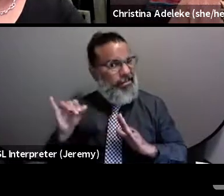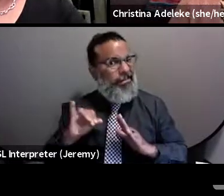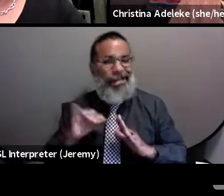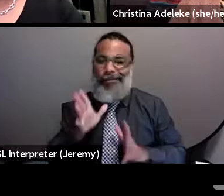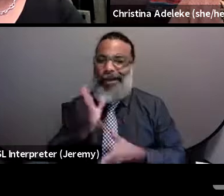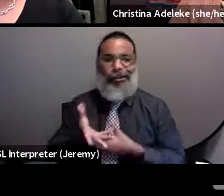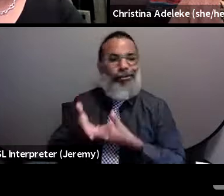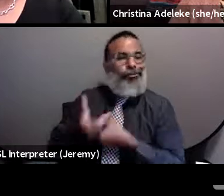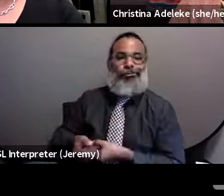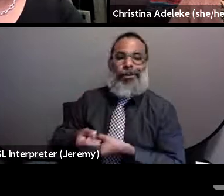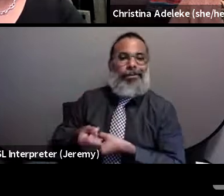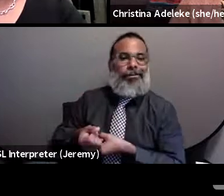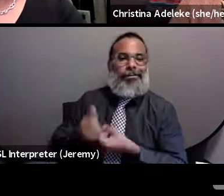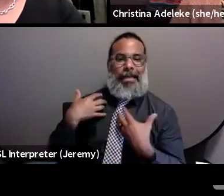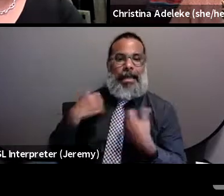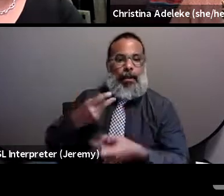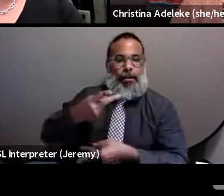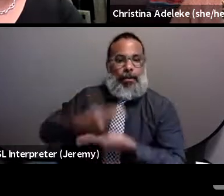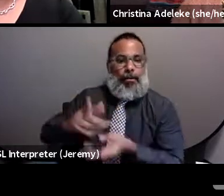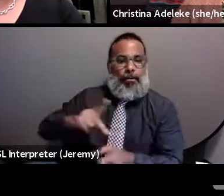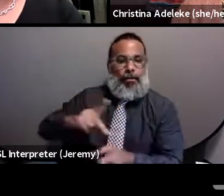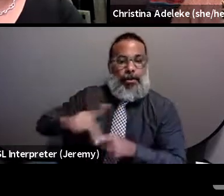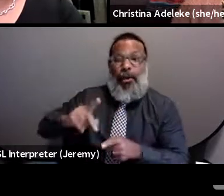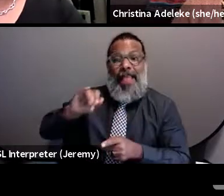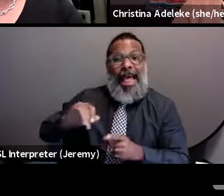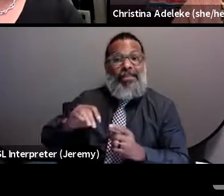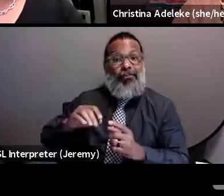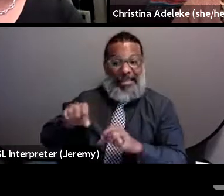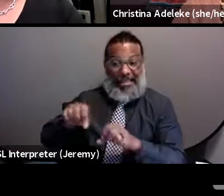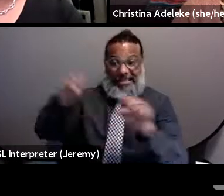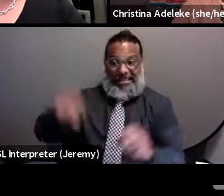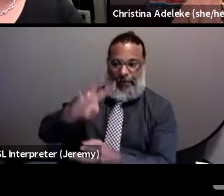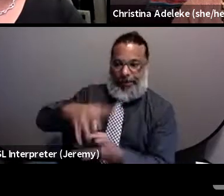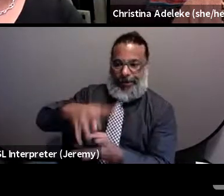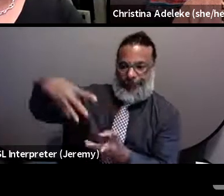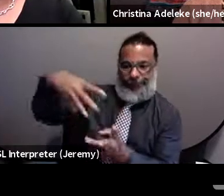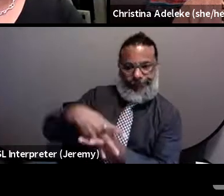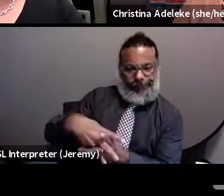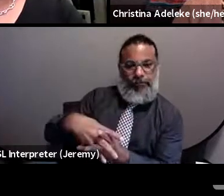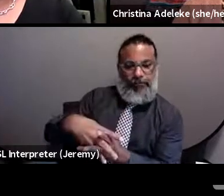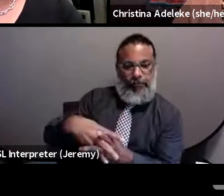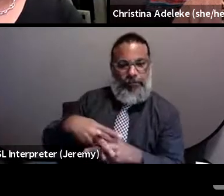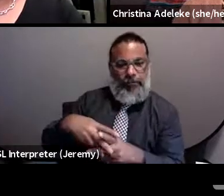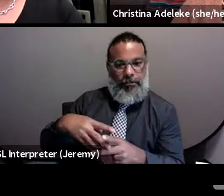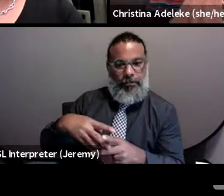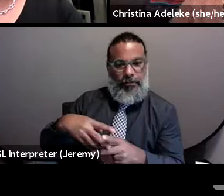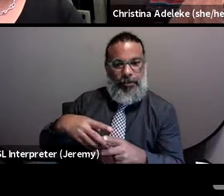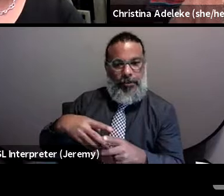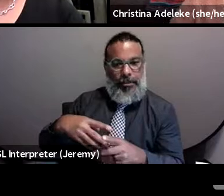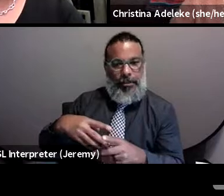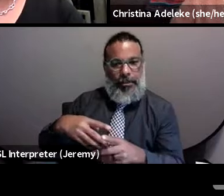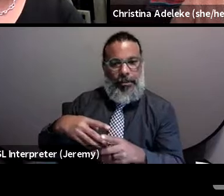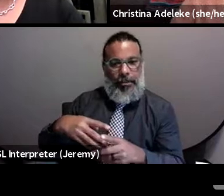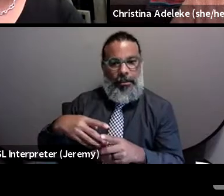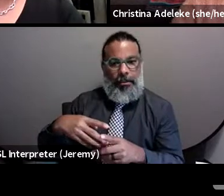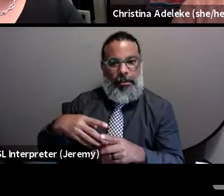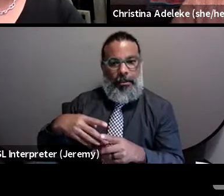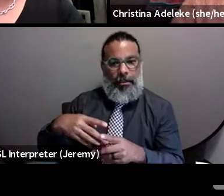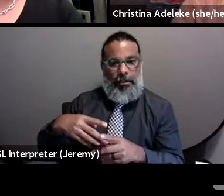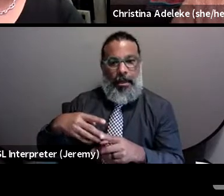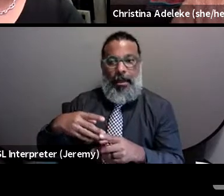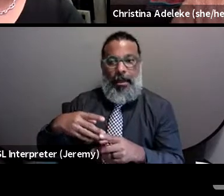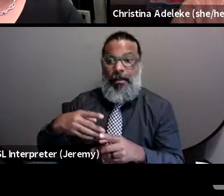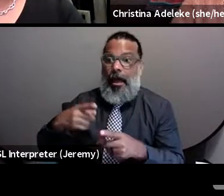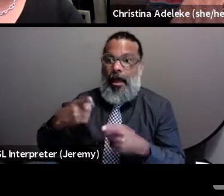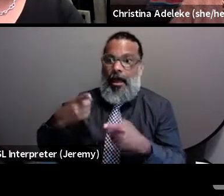obstacles that don't allow, and this is something that come, you know, decades and decades and decades and decades. It's not something that just